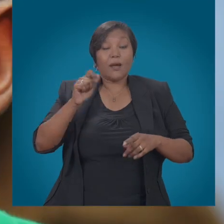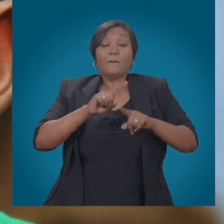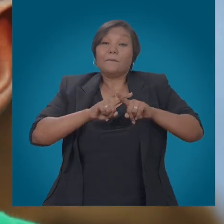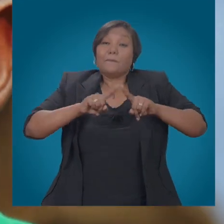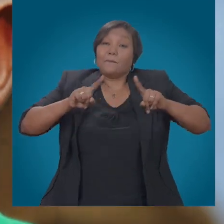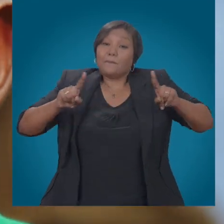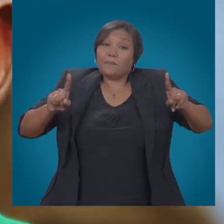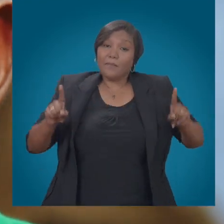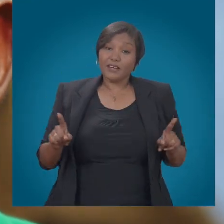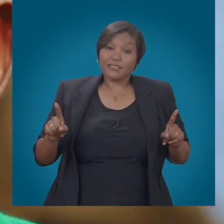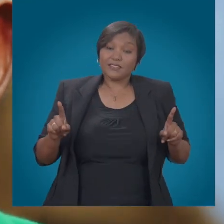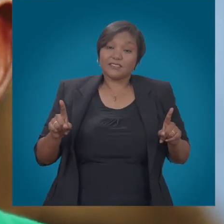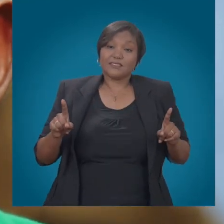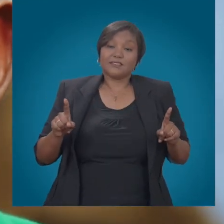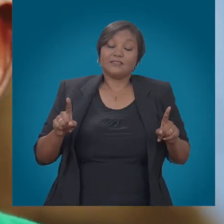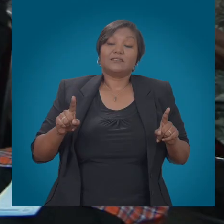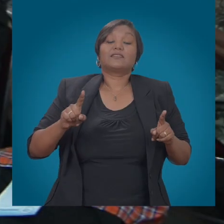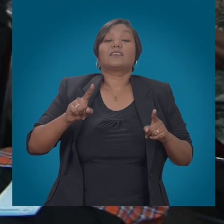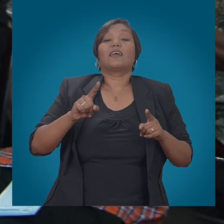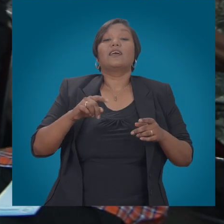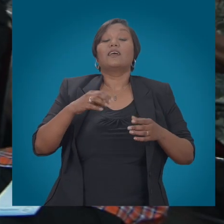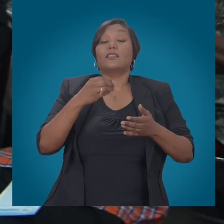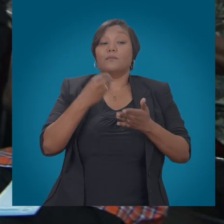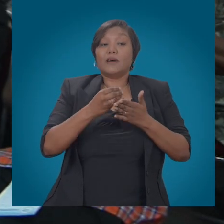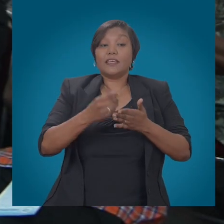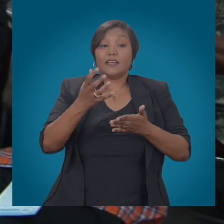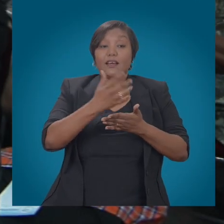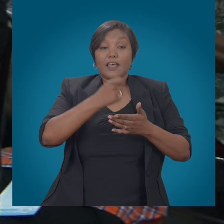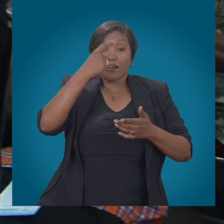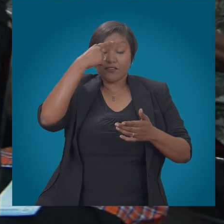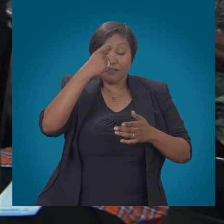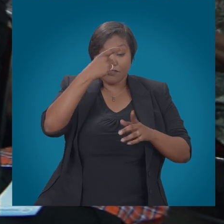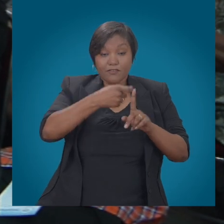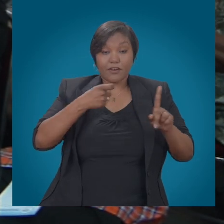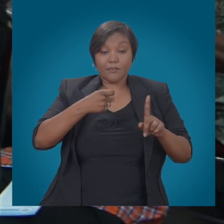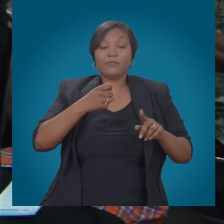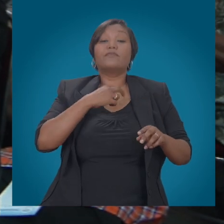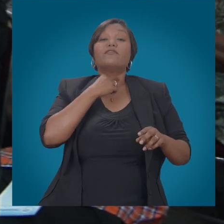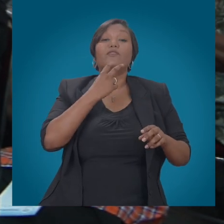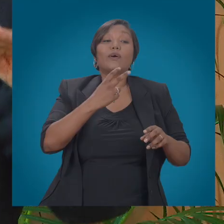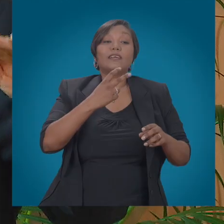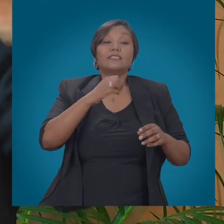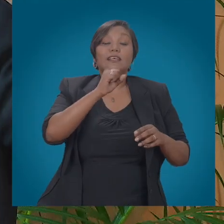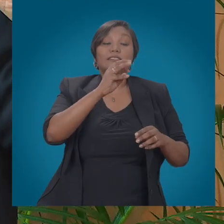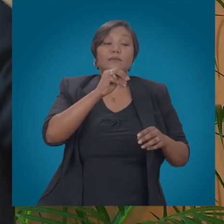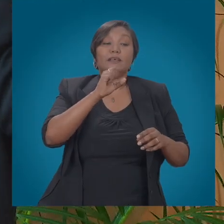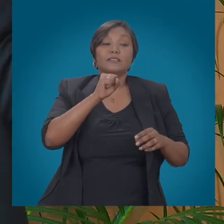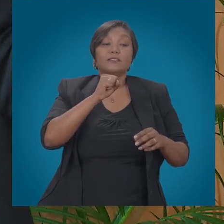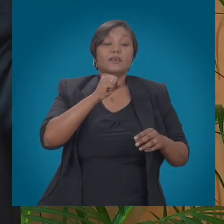is not going to make up the shortfall. The problem is that the voice revenue and SMS